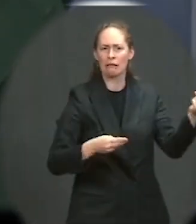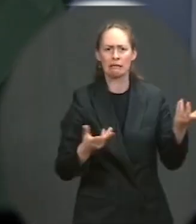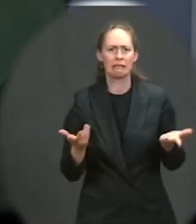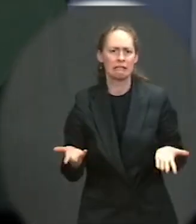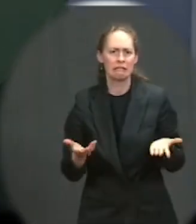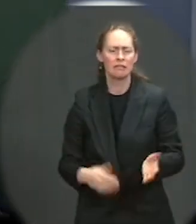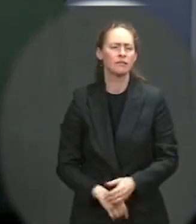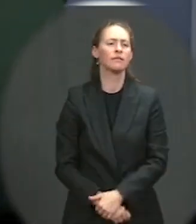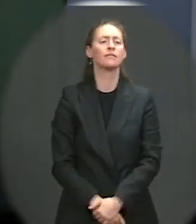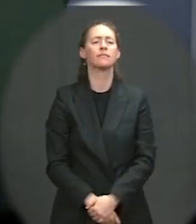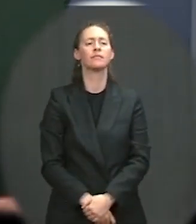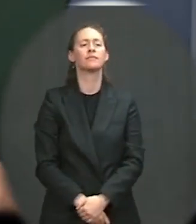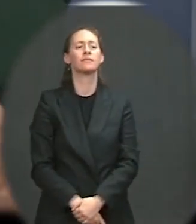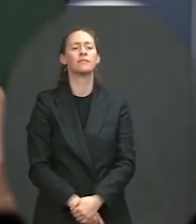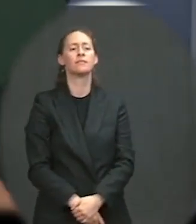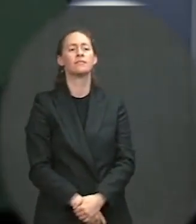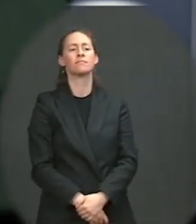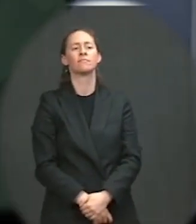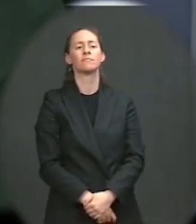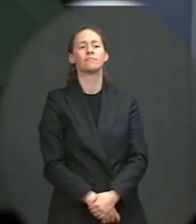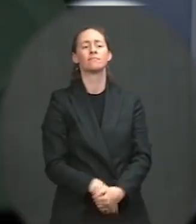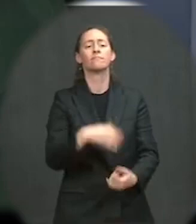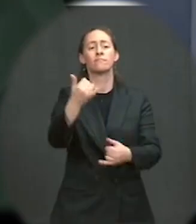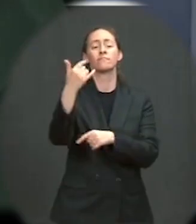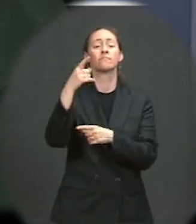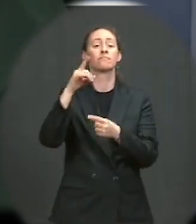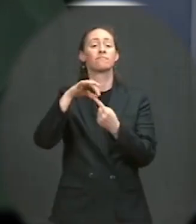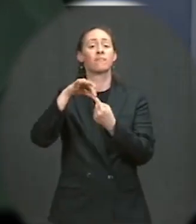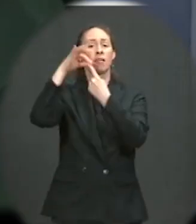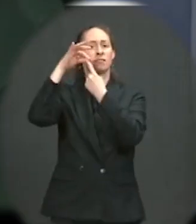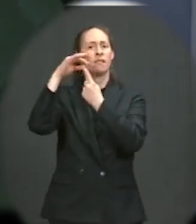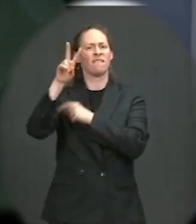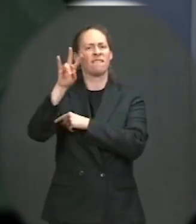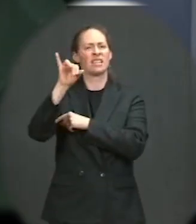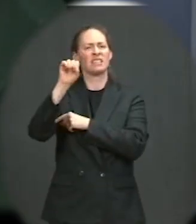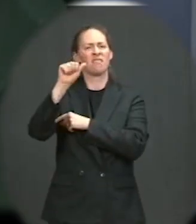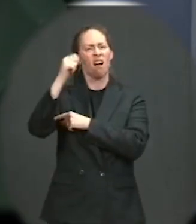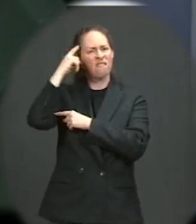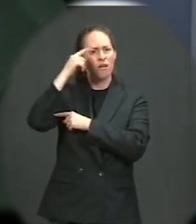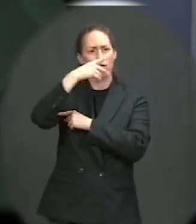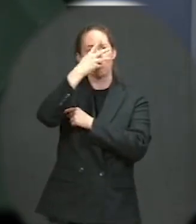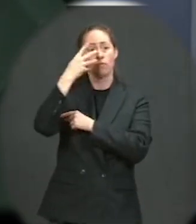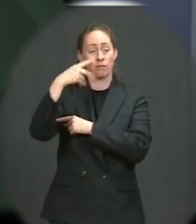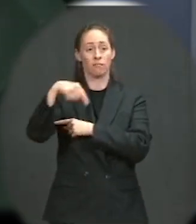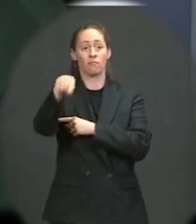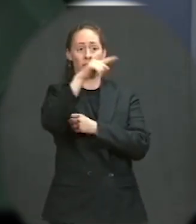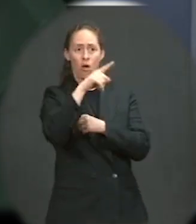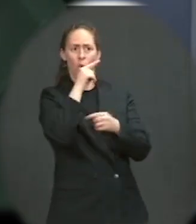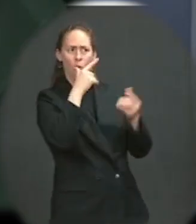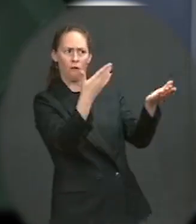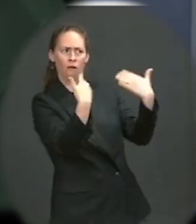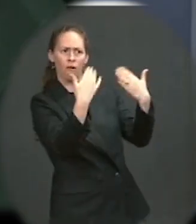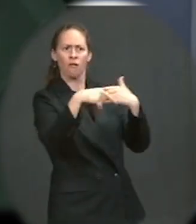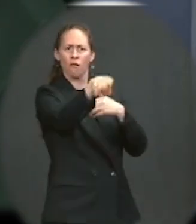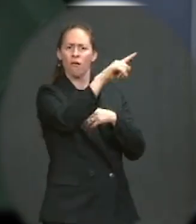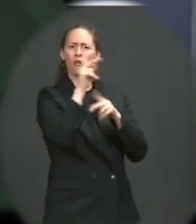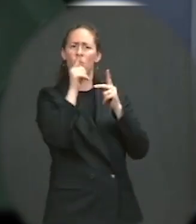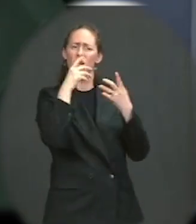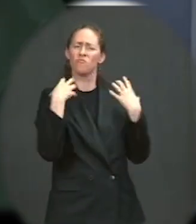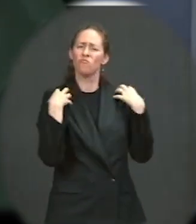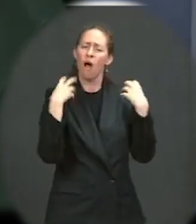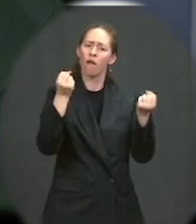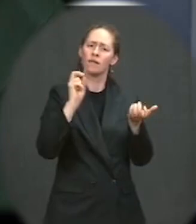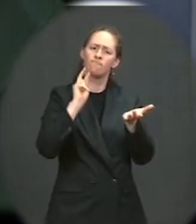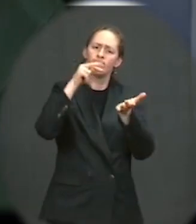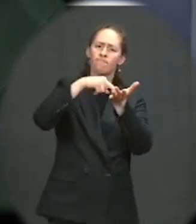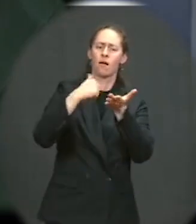are individuals who have played an incredibly courageous role in helping the United States at various times over the course